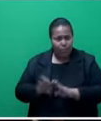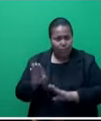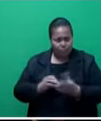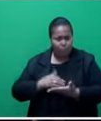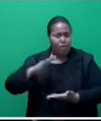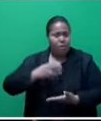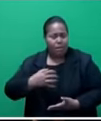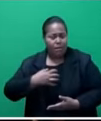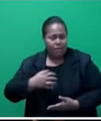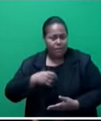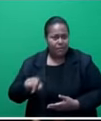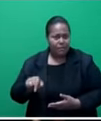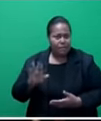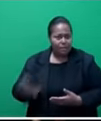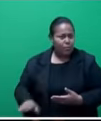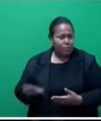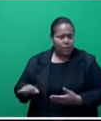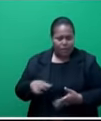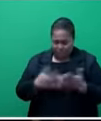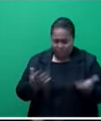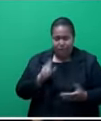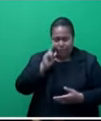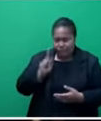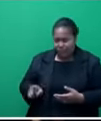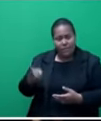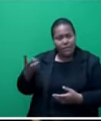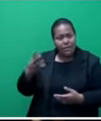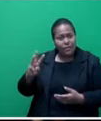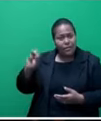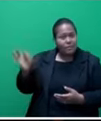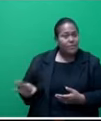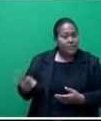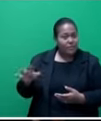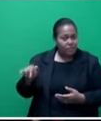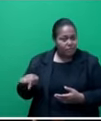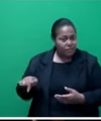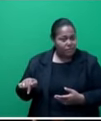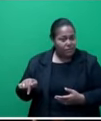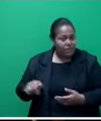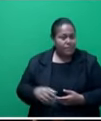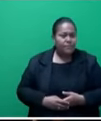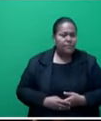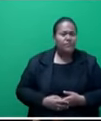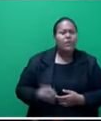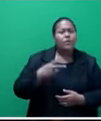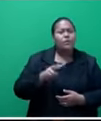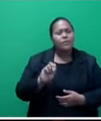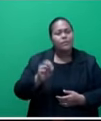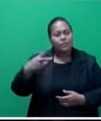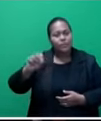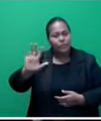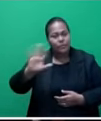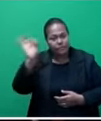about 30% of those below poverty line, at any time, Mr. Speaker, in this country, about 20 to 25% of